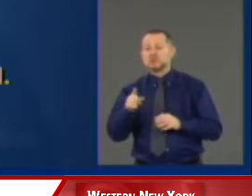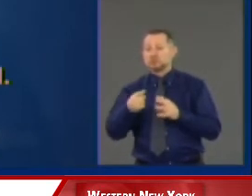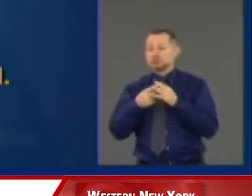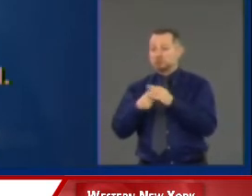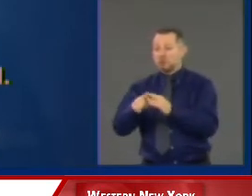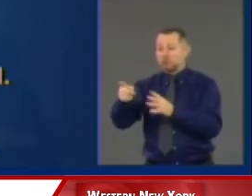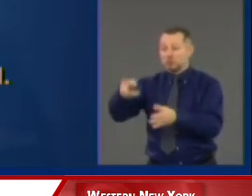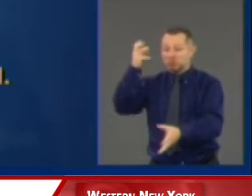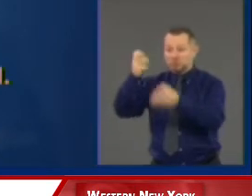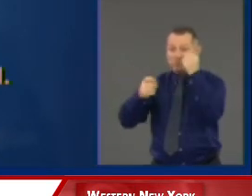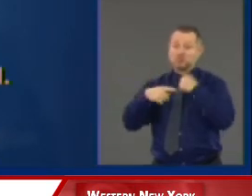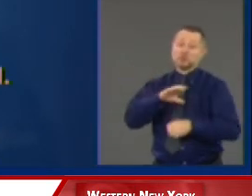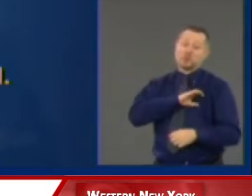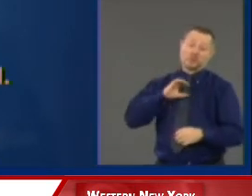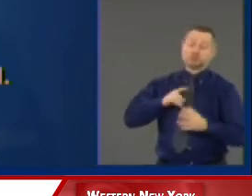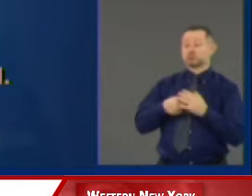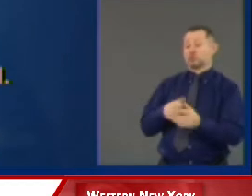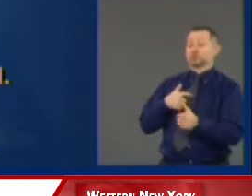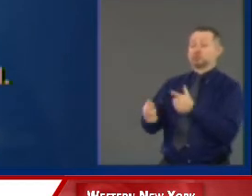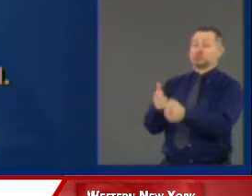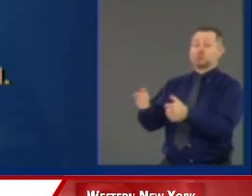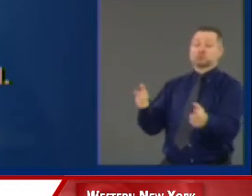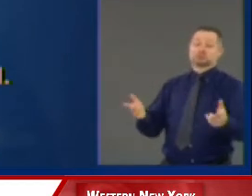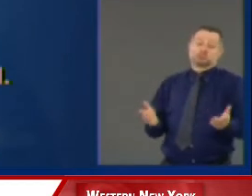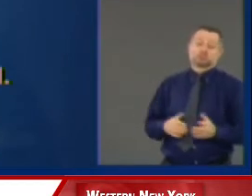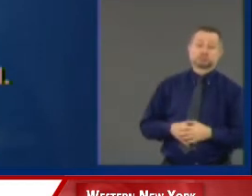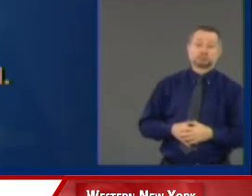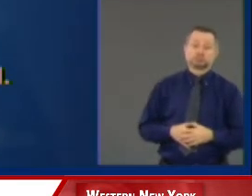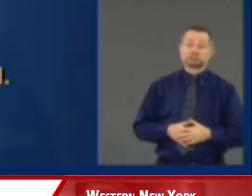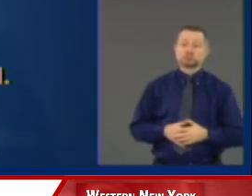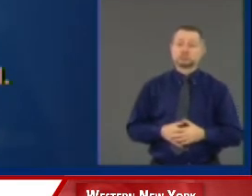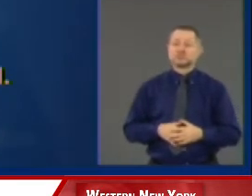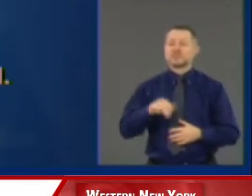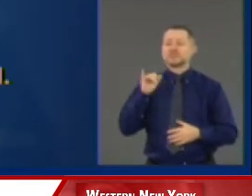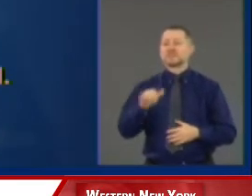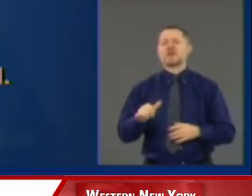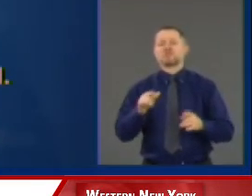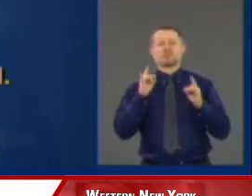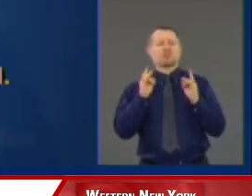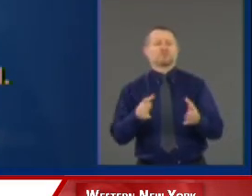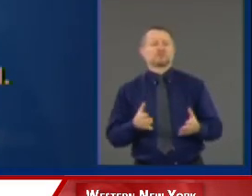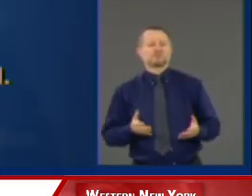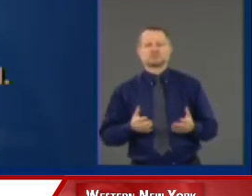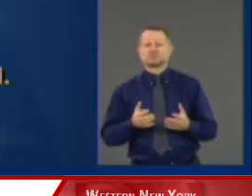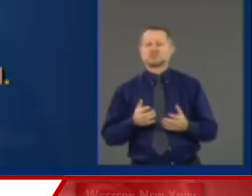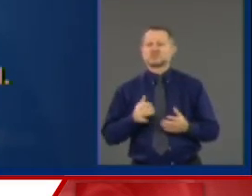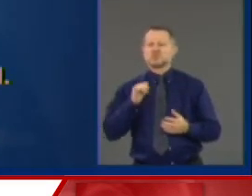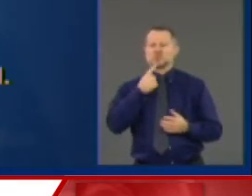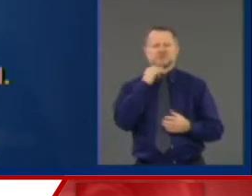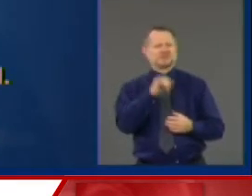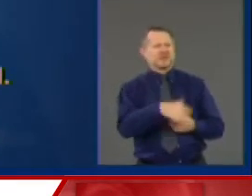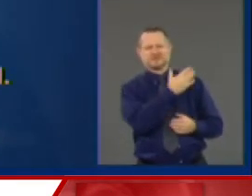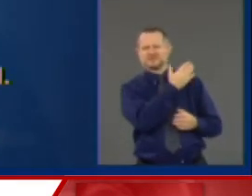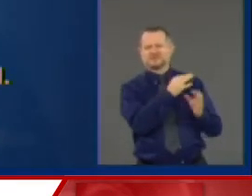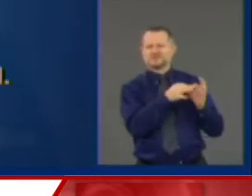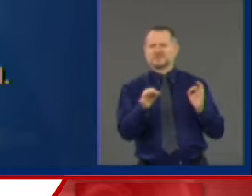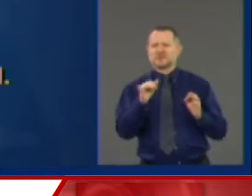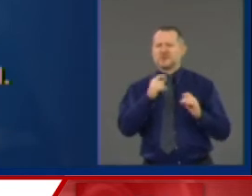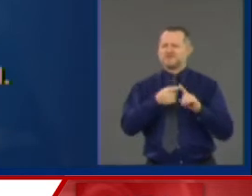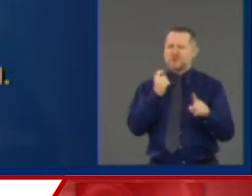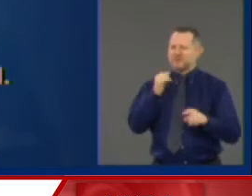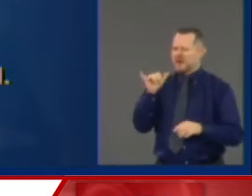or they start looting, we start shooting. That's an old 60s call.